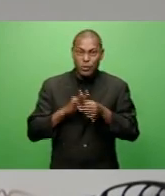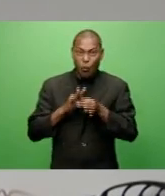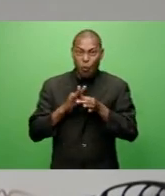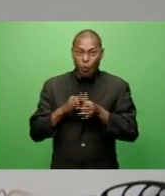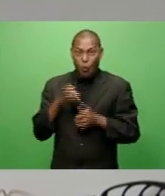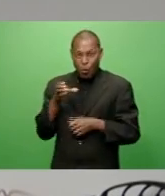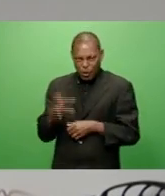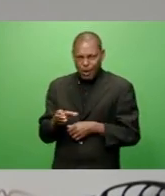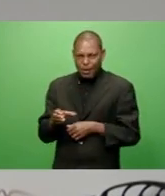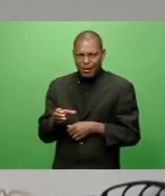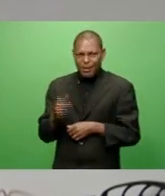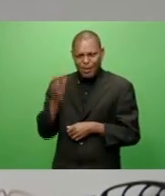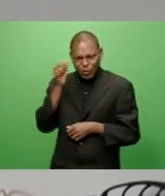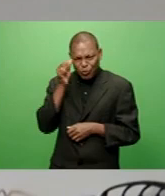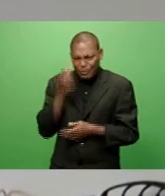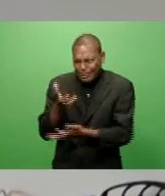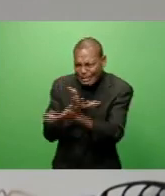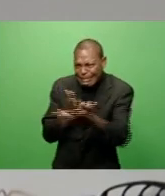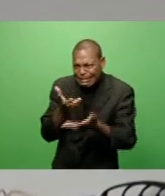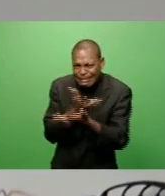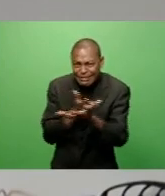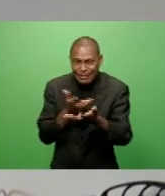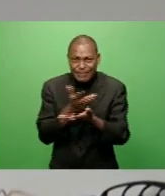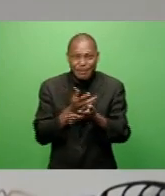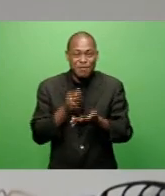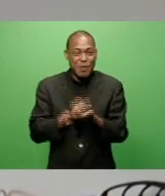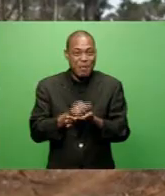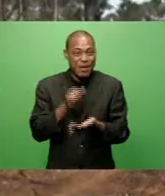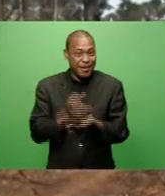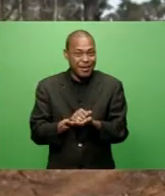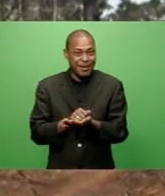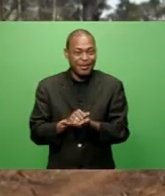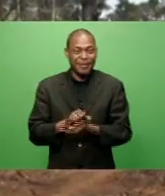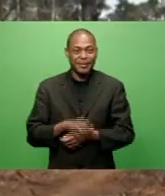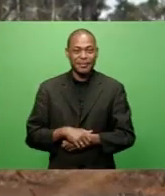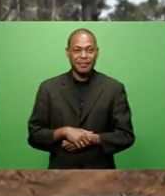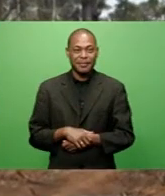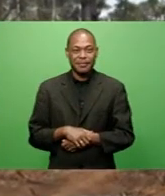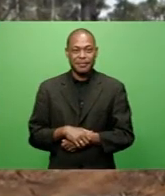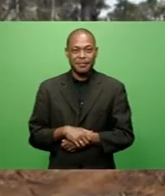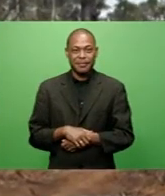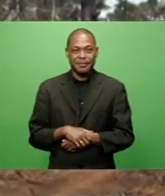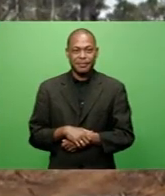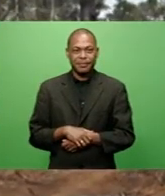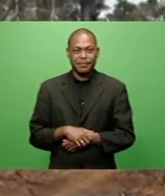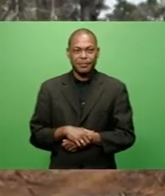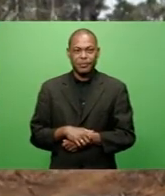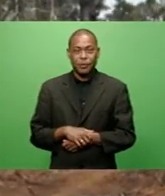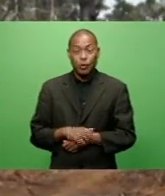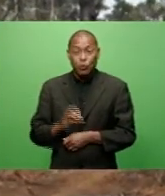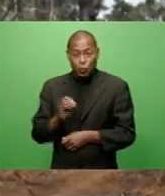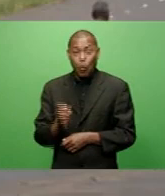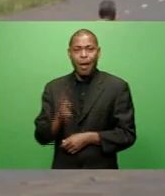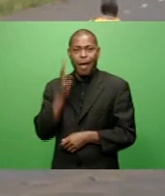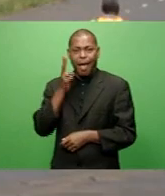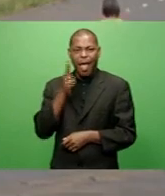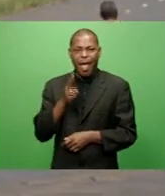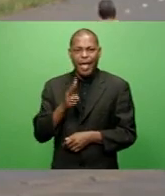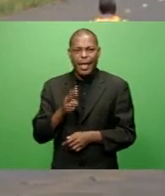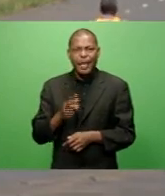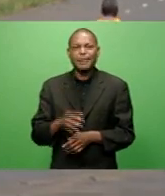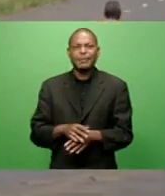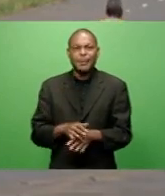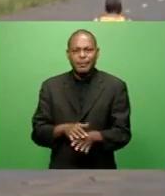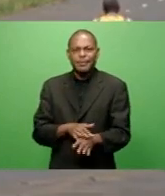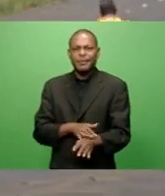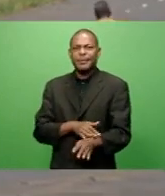land, and we can go through the rocket tree and get the thing sorted out. This has now delayed the construction work, and it